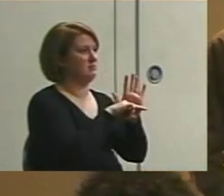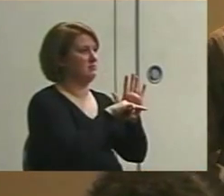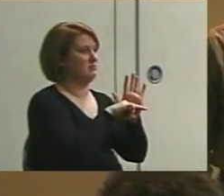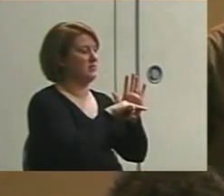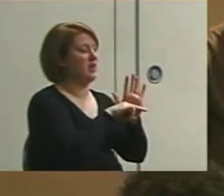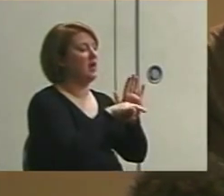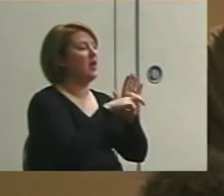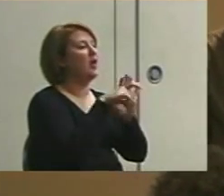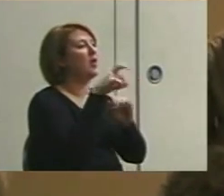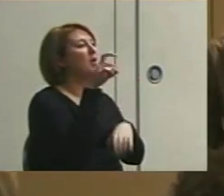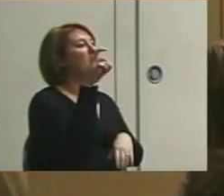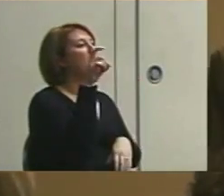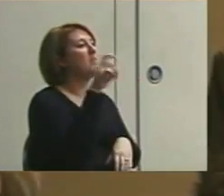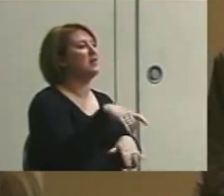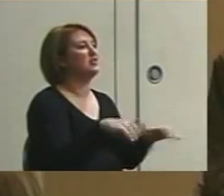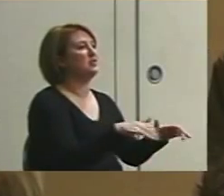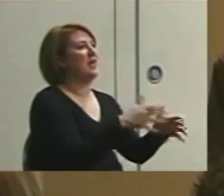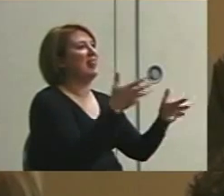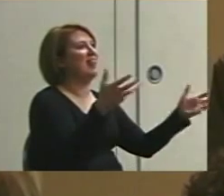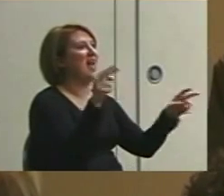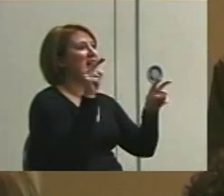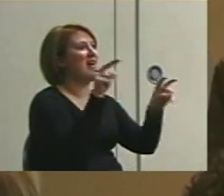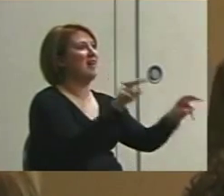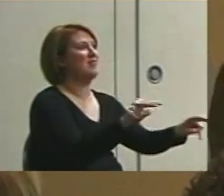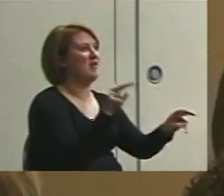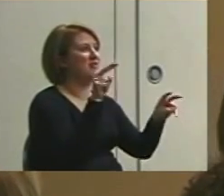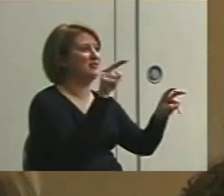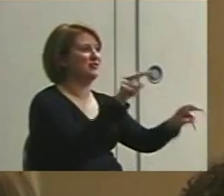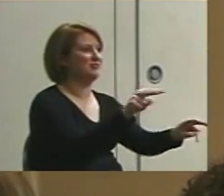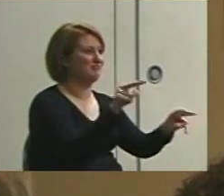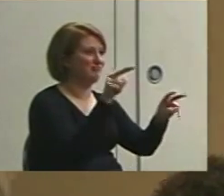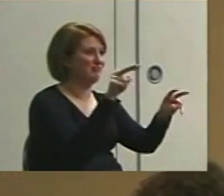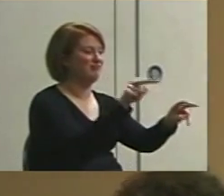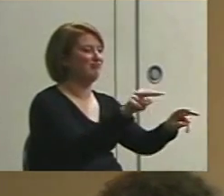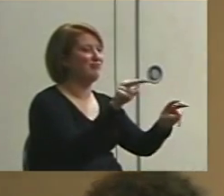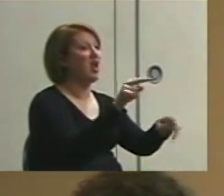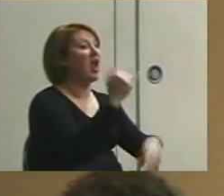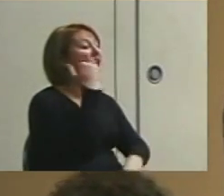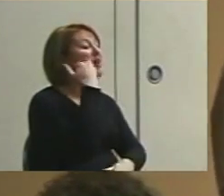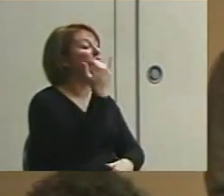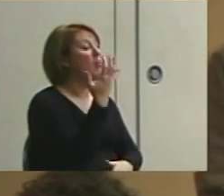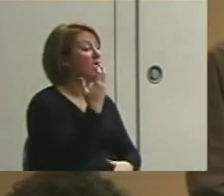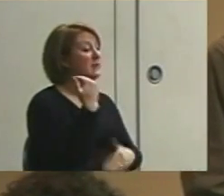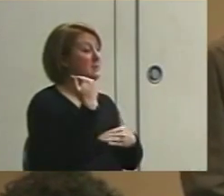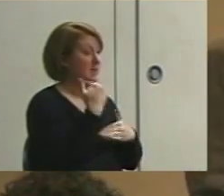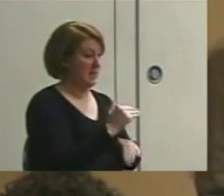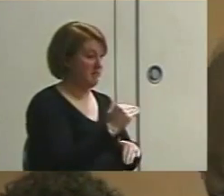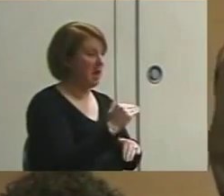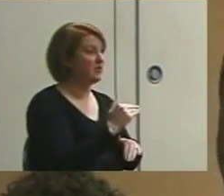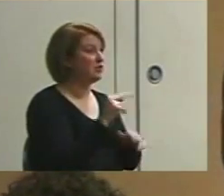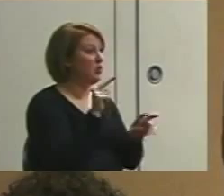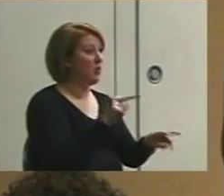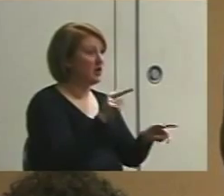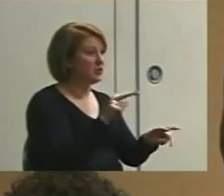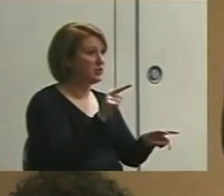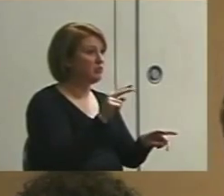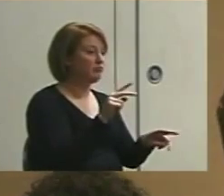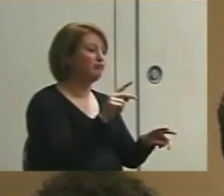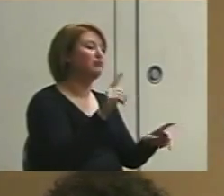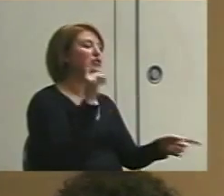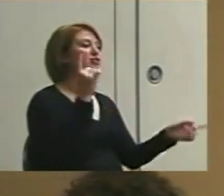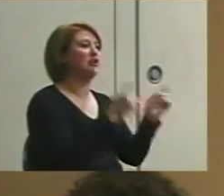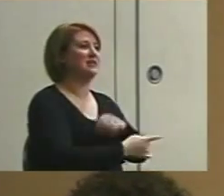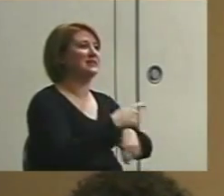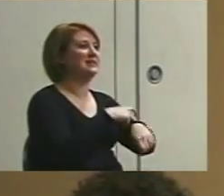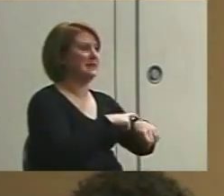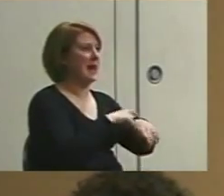you to do a lot of watching. If you want to minimize the watching part, we can go to time-based.